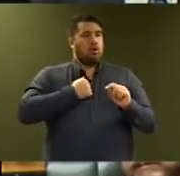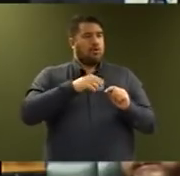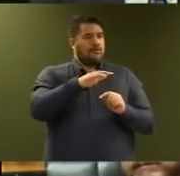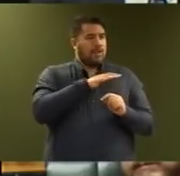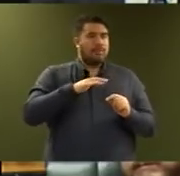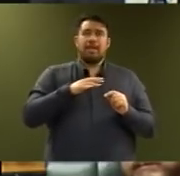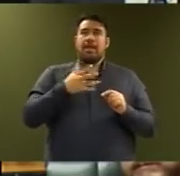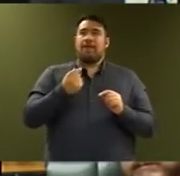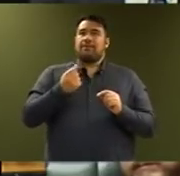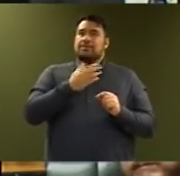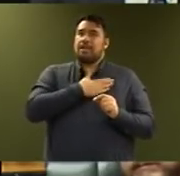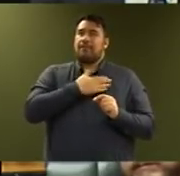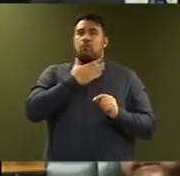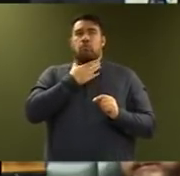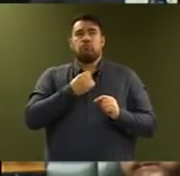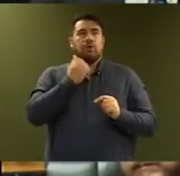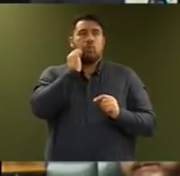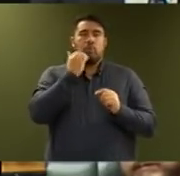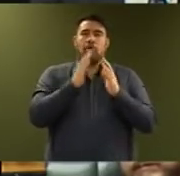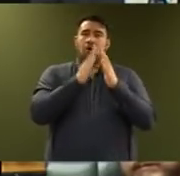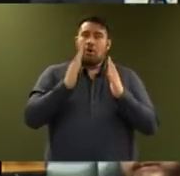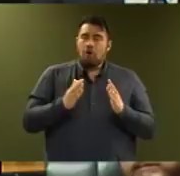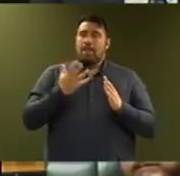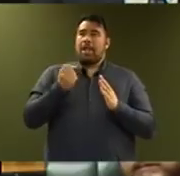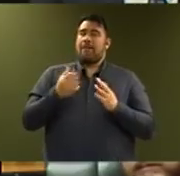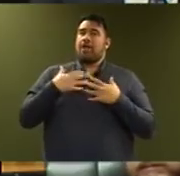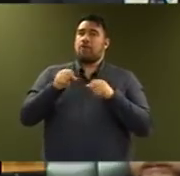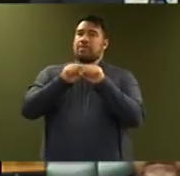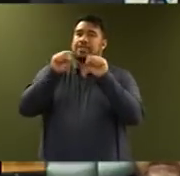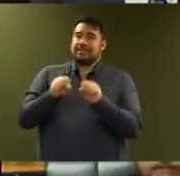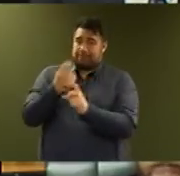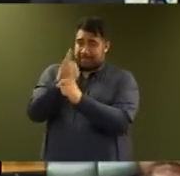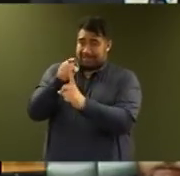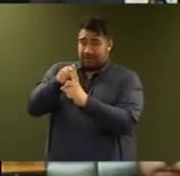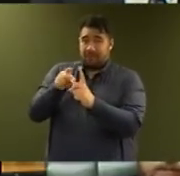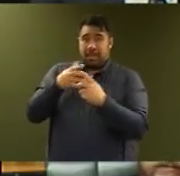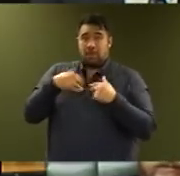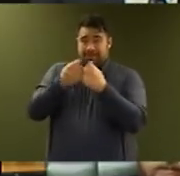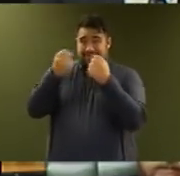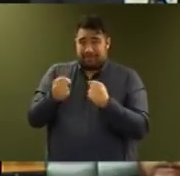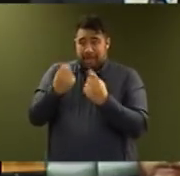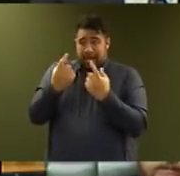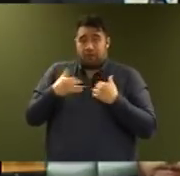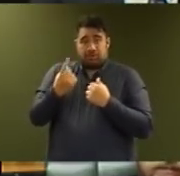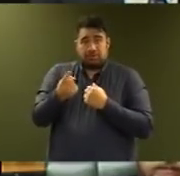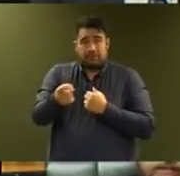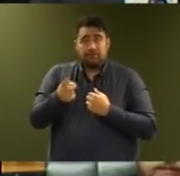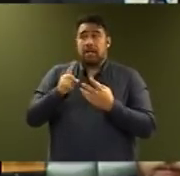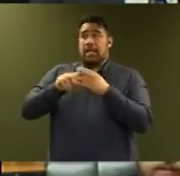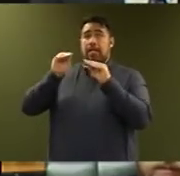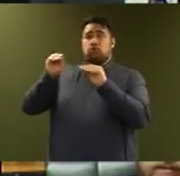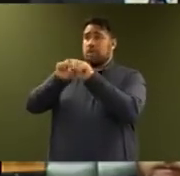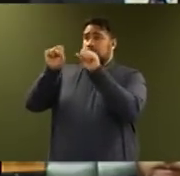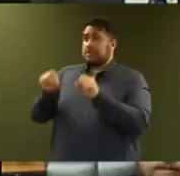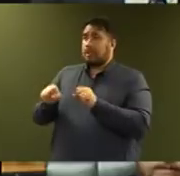and safe homes. New Zealanders will have a health system which itself is healthy, an education system which has the resources to meet the